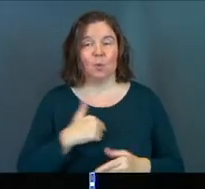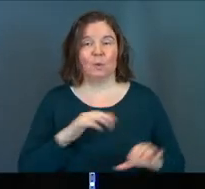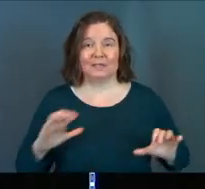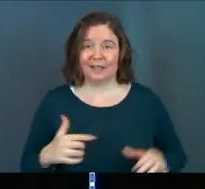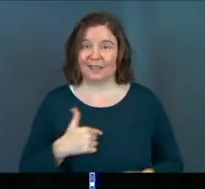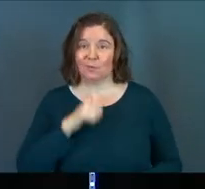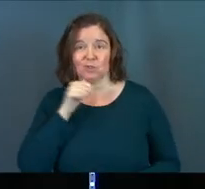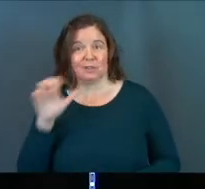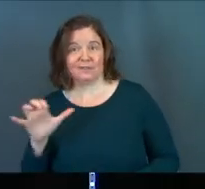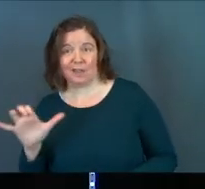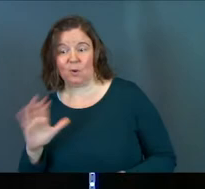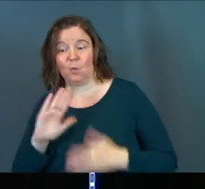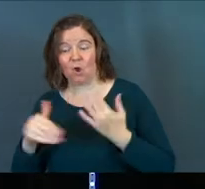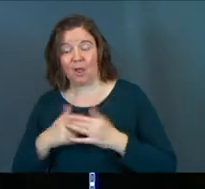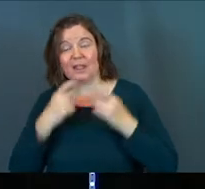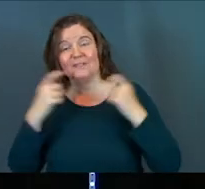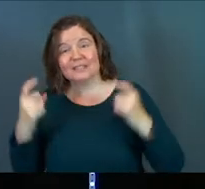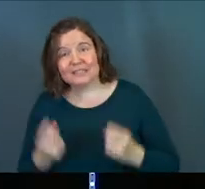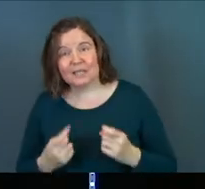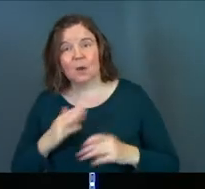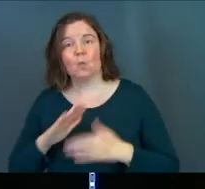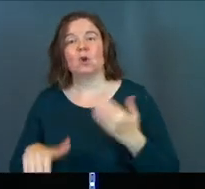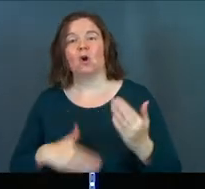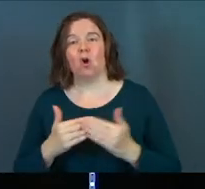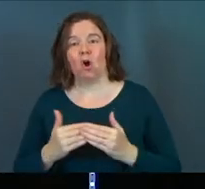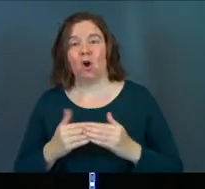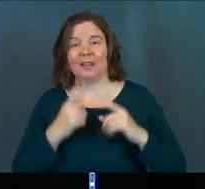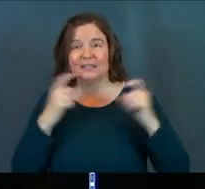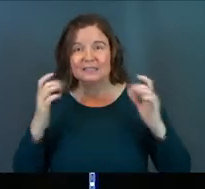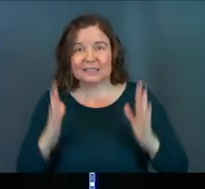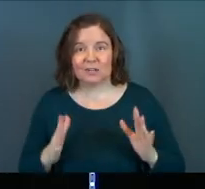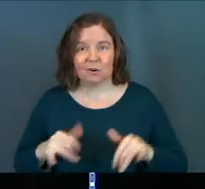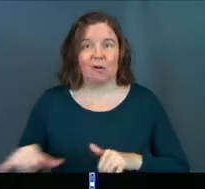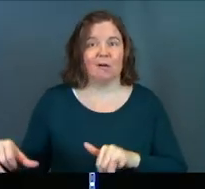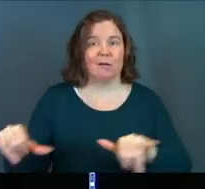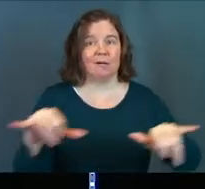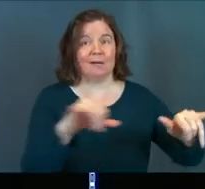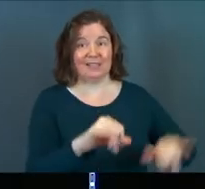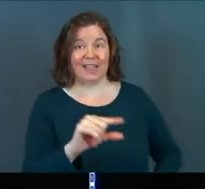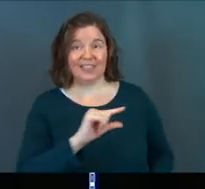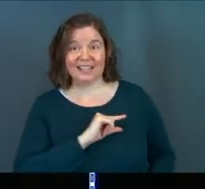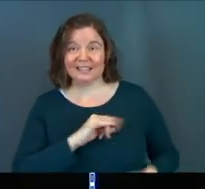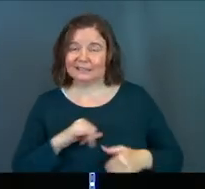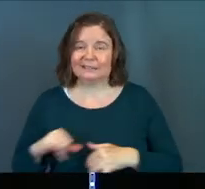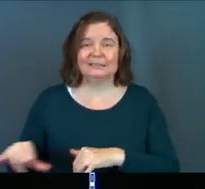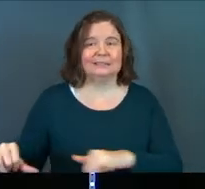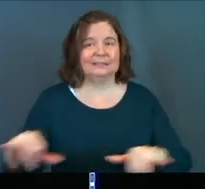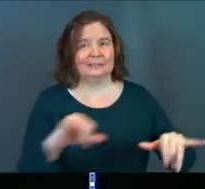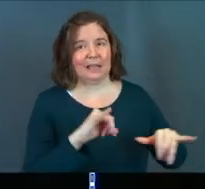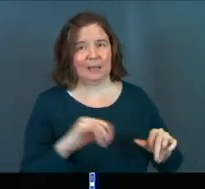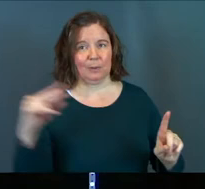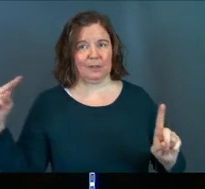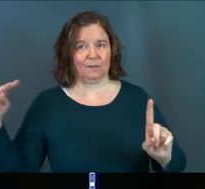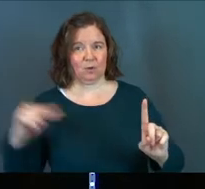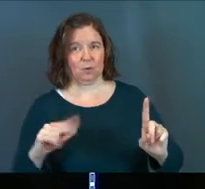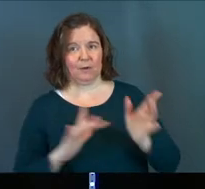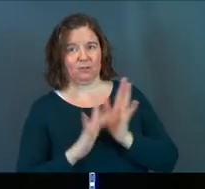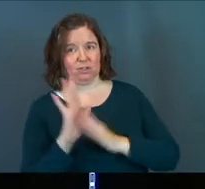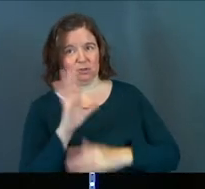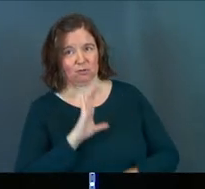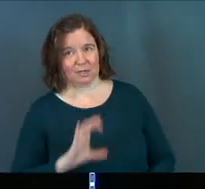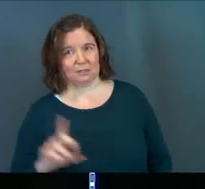we've done that we shouldn't have. We all have sin. Again, we are all sinners and our guilt level is the same in the heart and eyes of Jesus Christ.